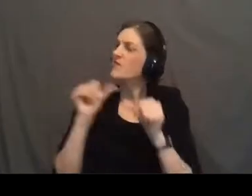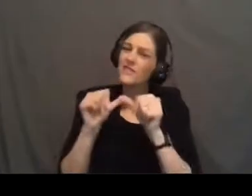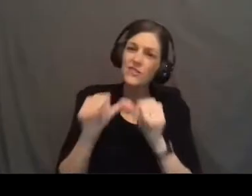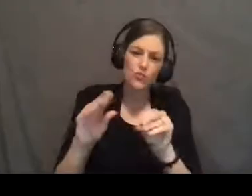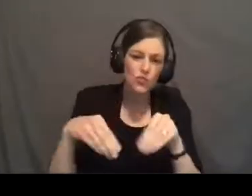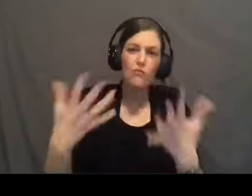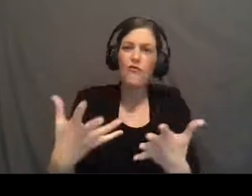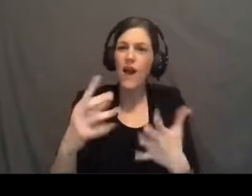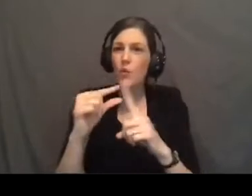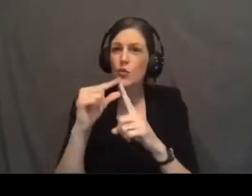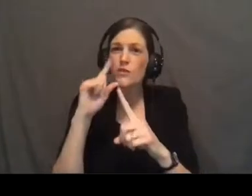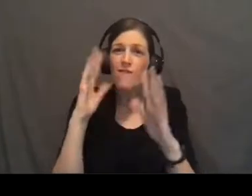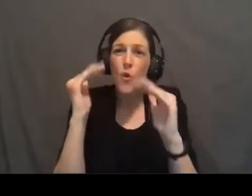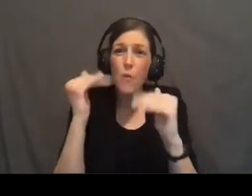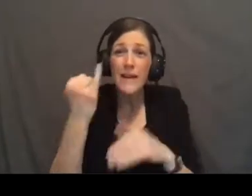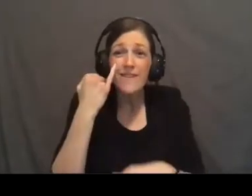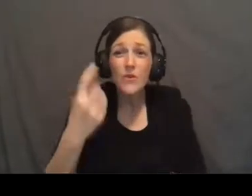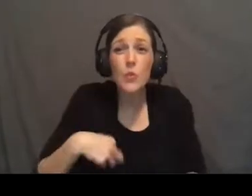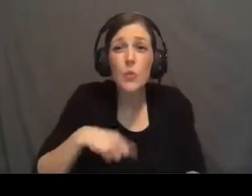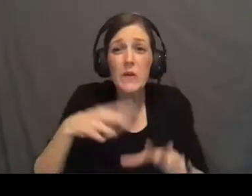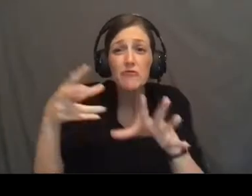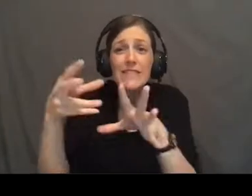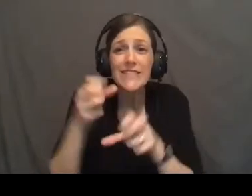hope if we would only receive them.